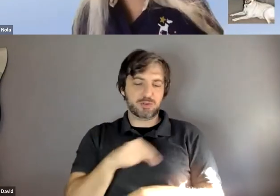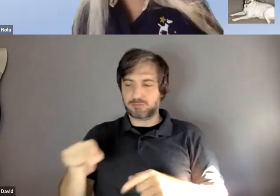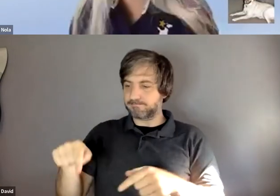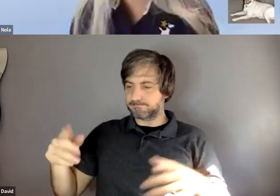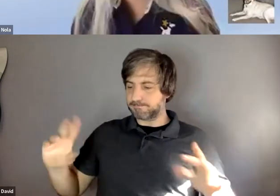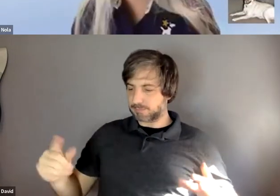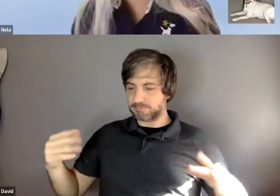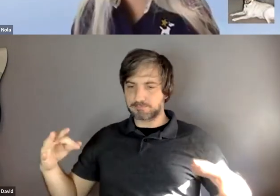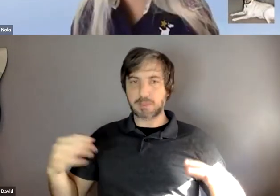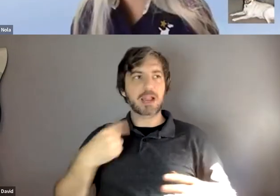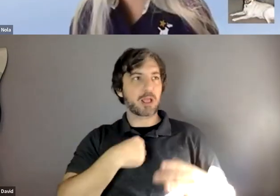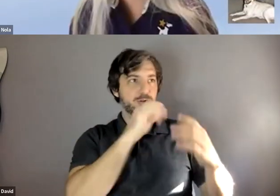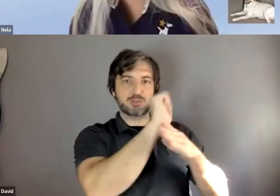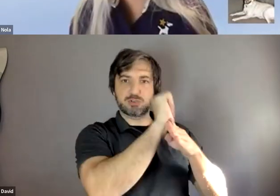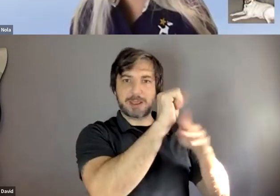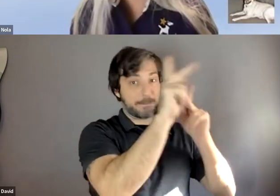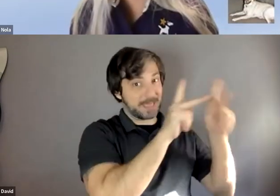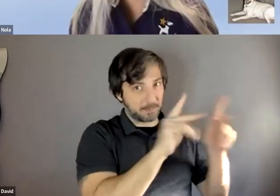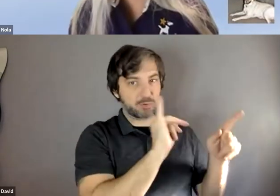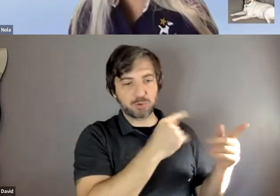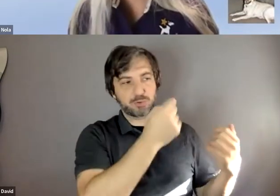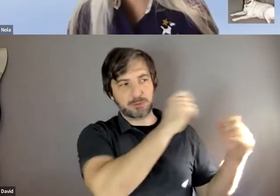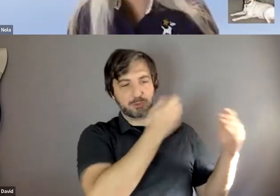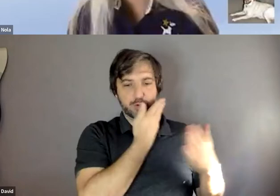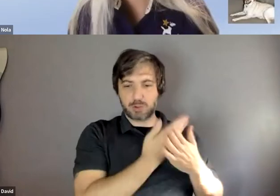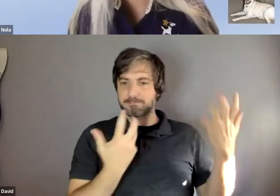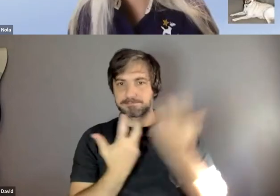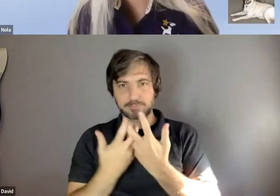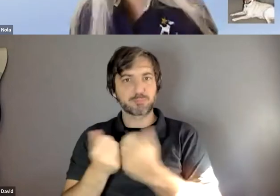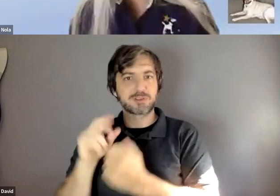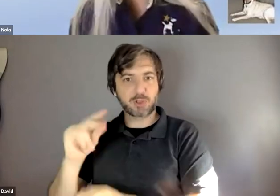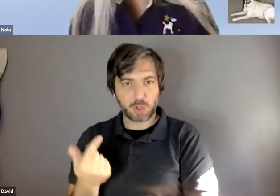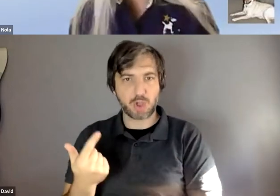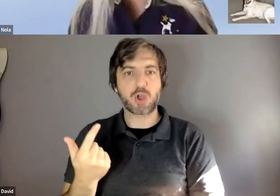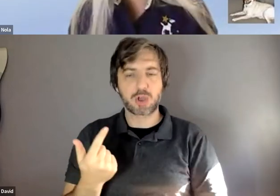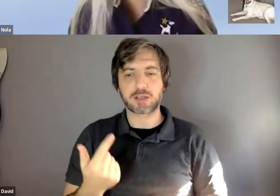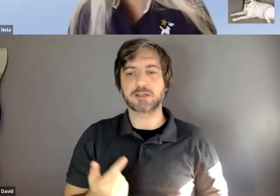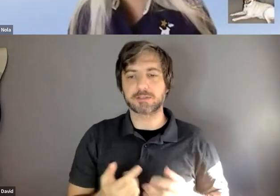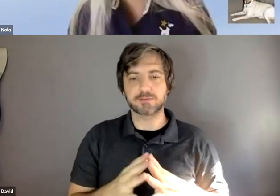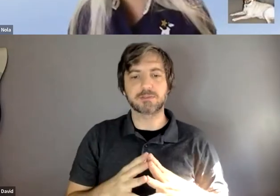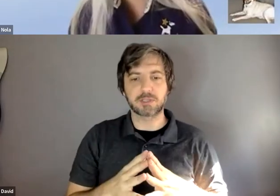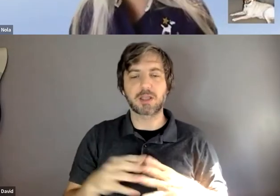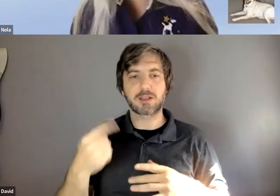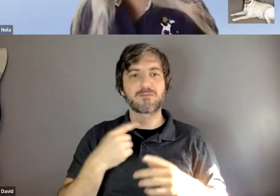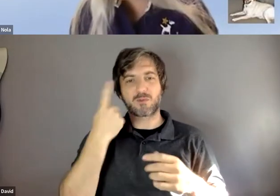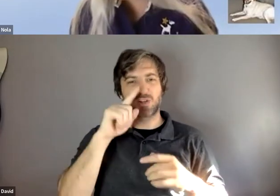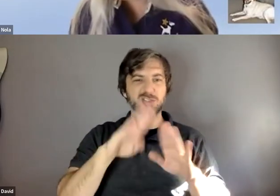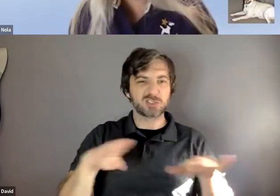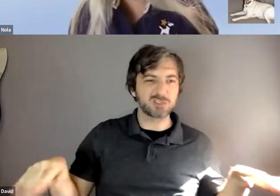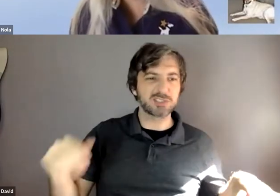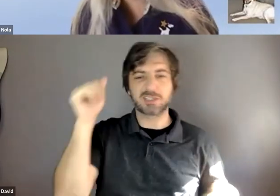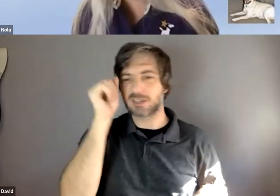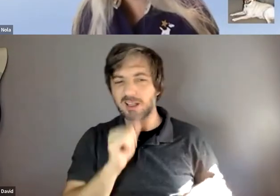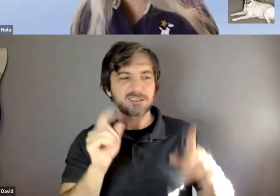she's also part of the champ education program and presents to groups of children and adults on topics ranging from kindness to animals